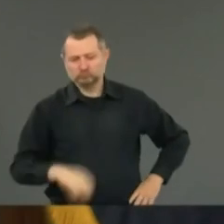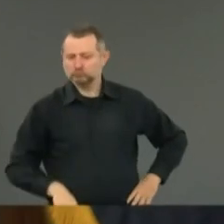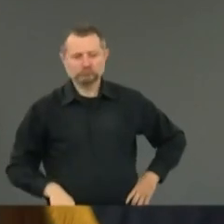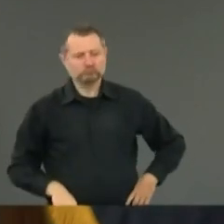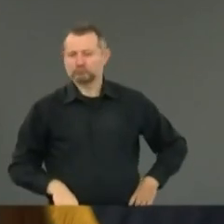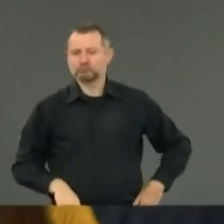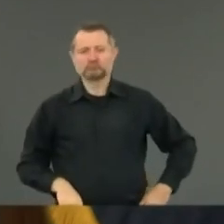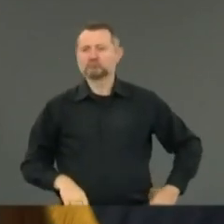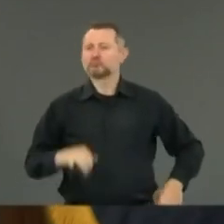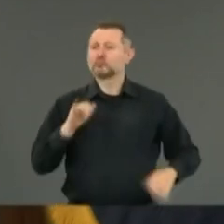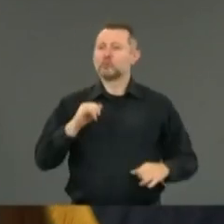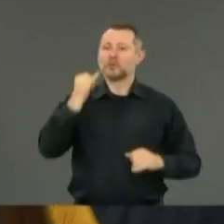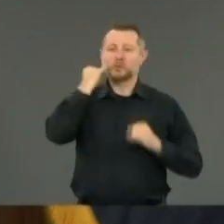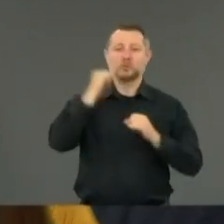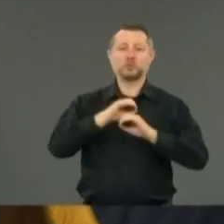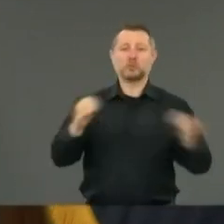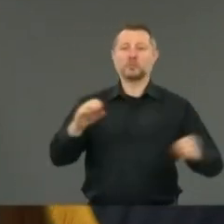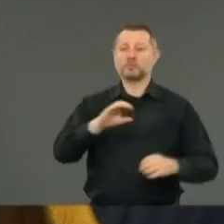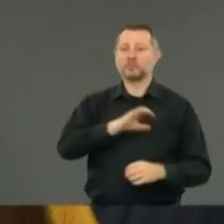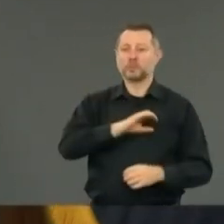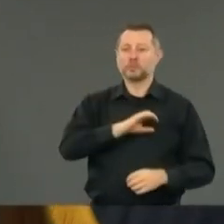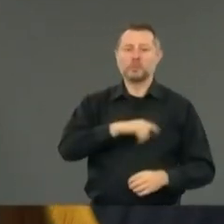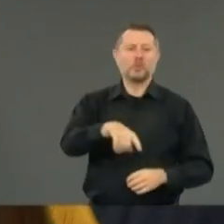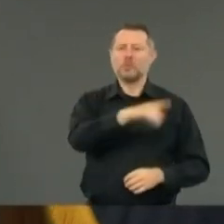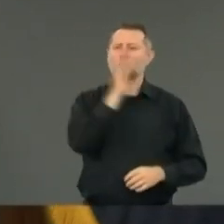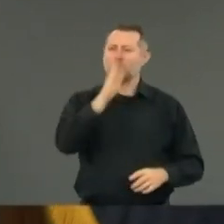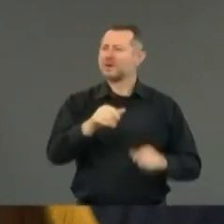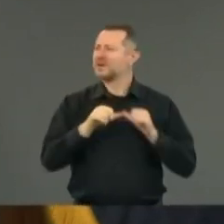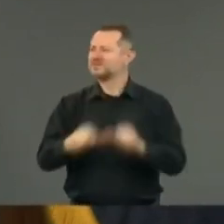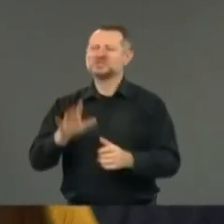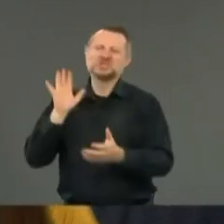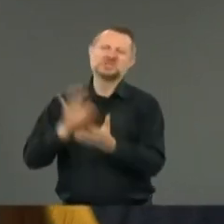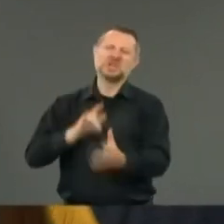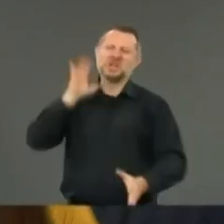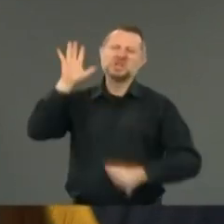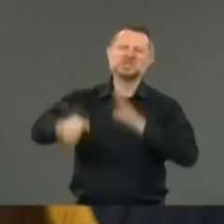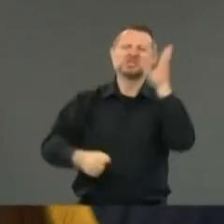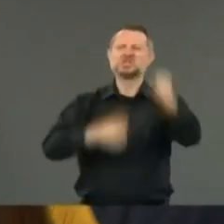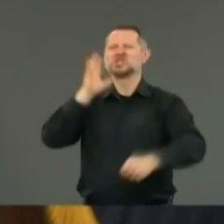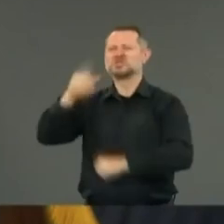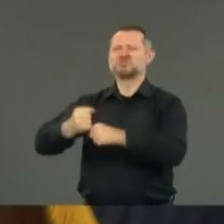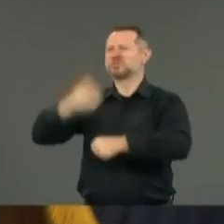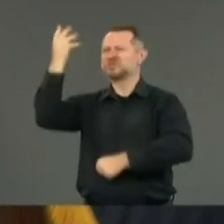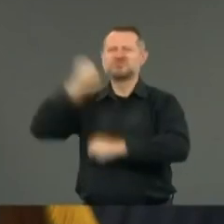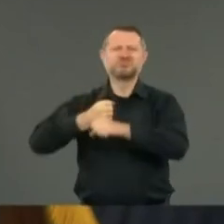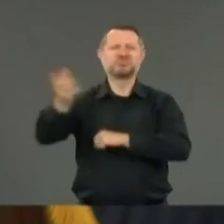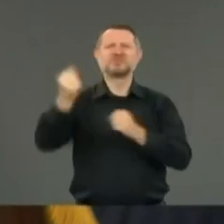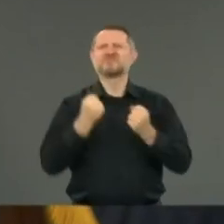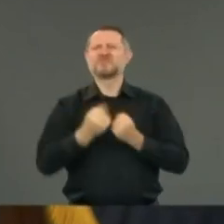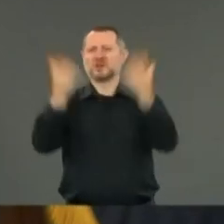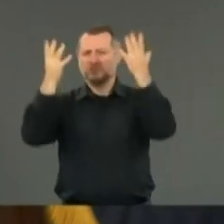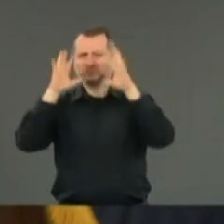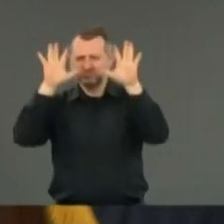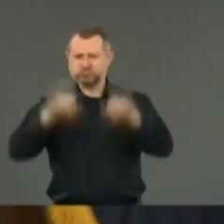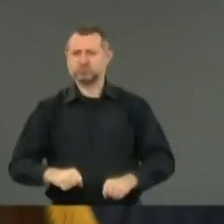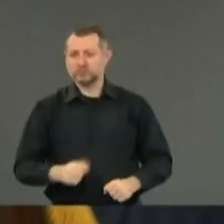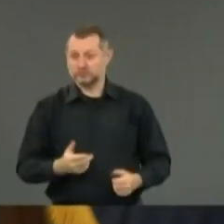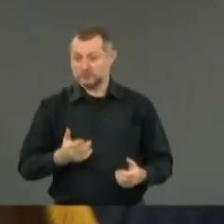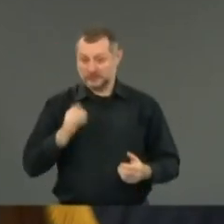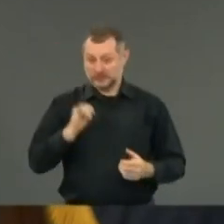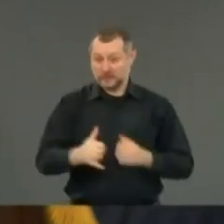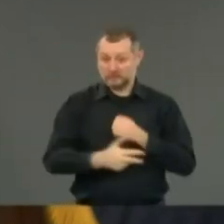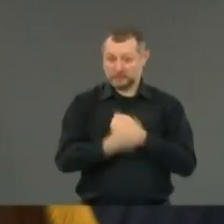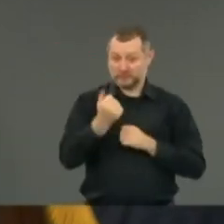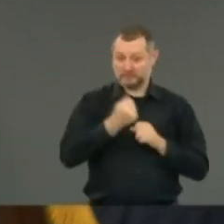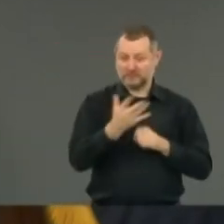when you don't have effective policing. Now, the looting had